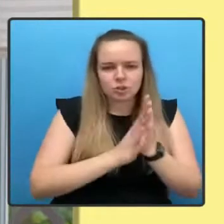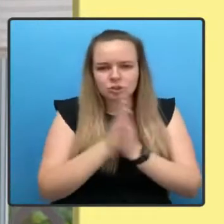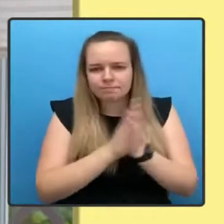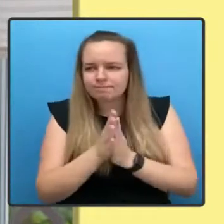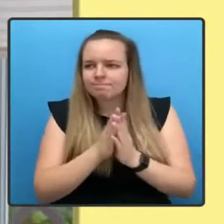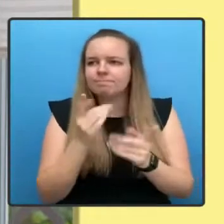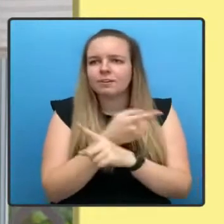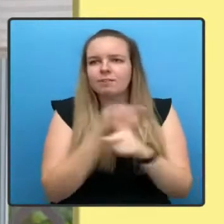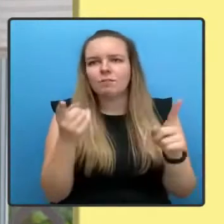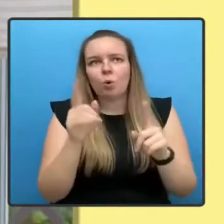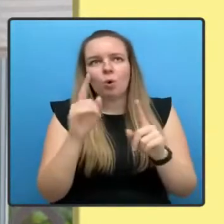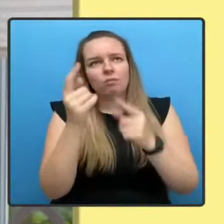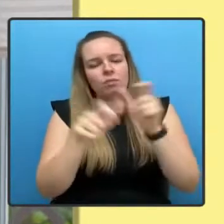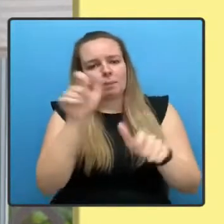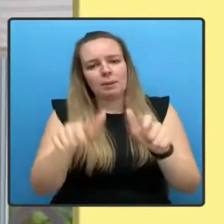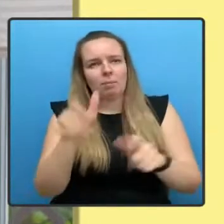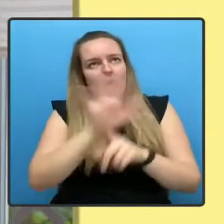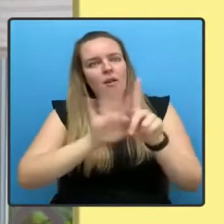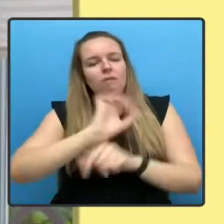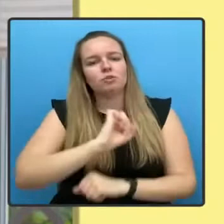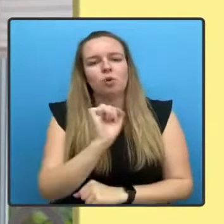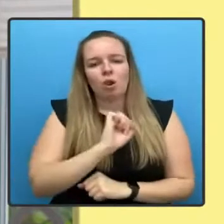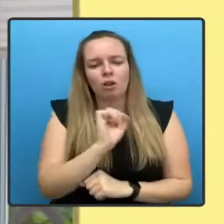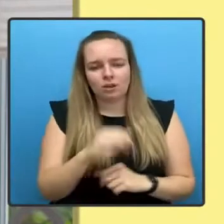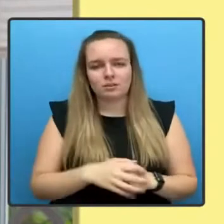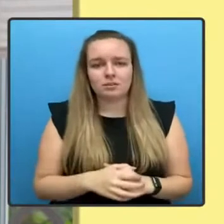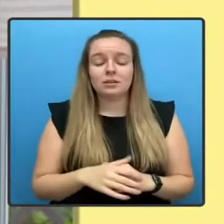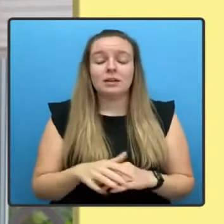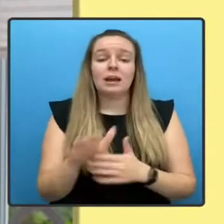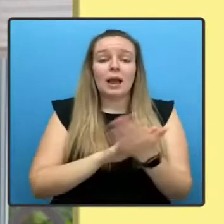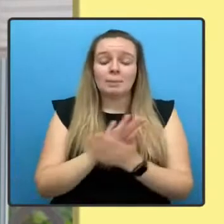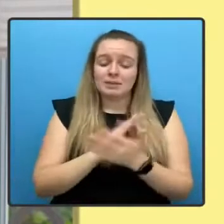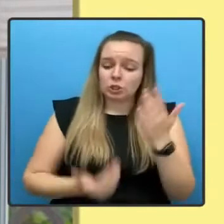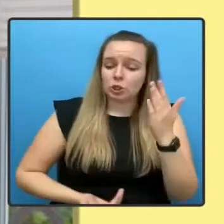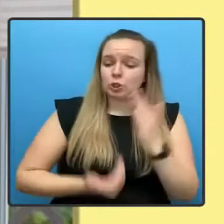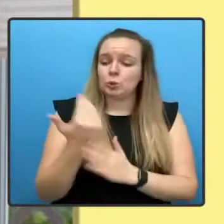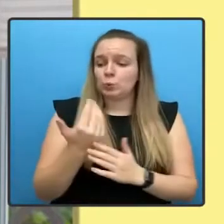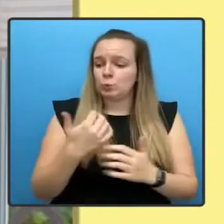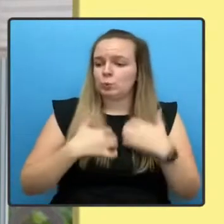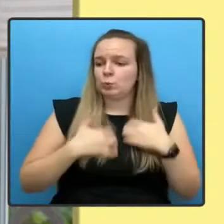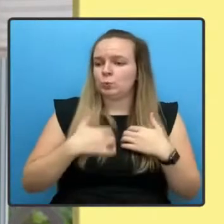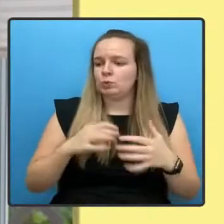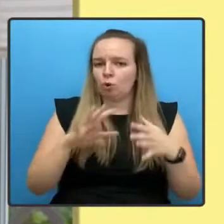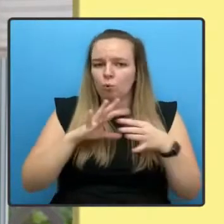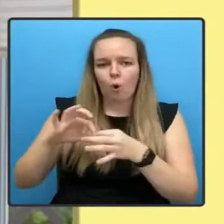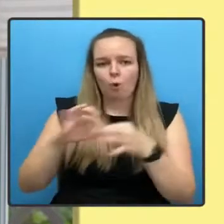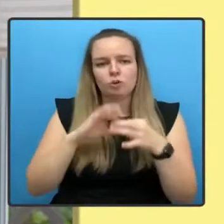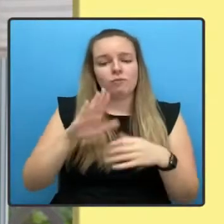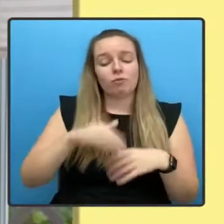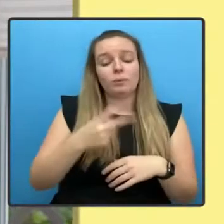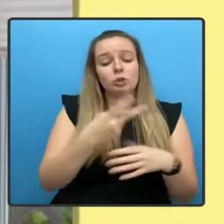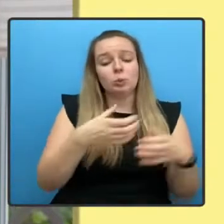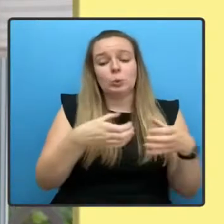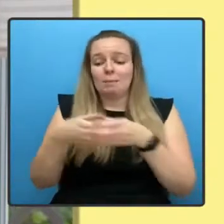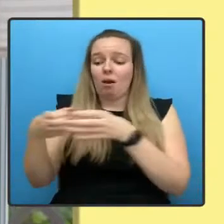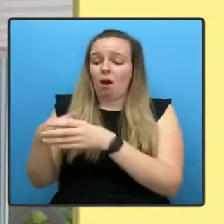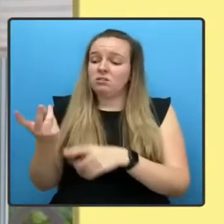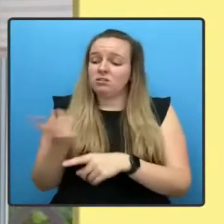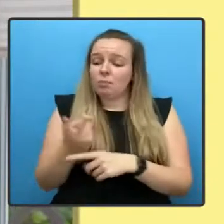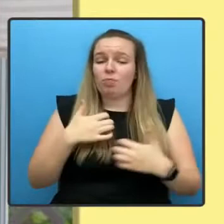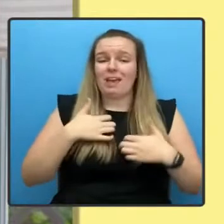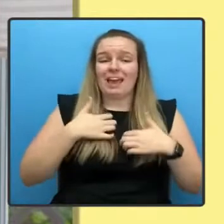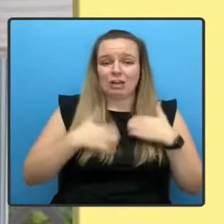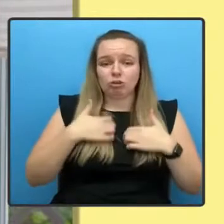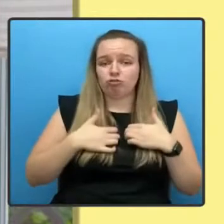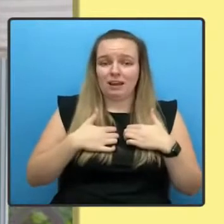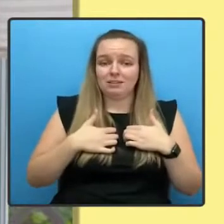And it means a renewed spirit of cooperation from two parties interested above all in changing